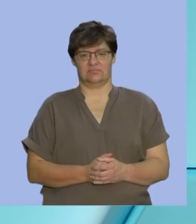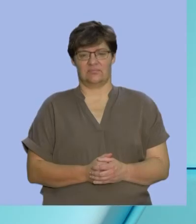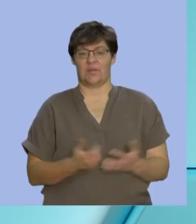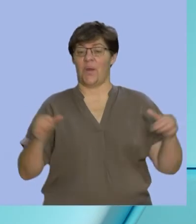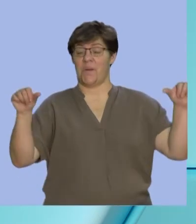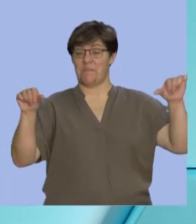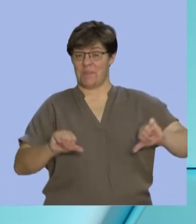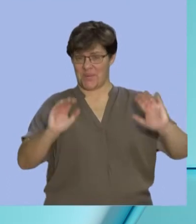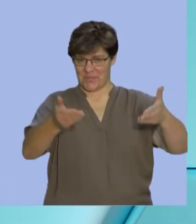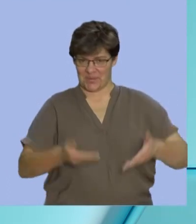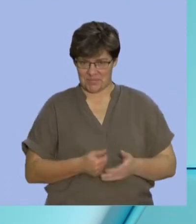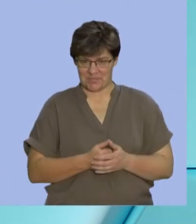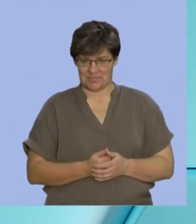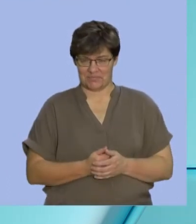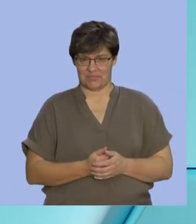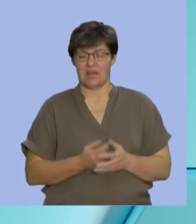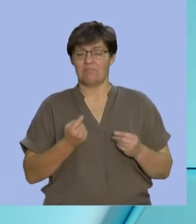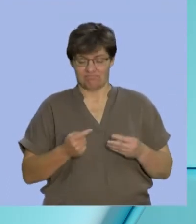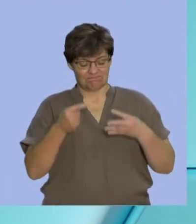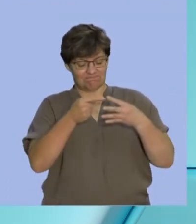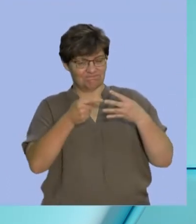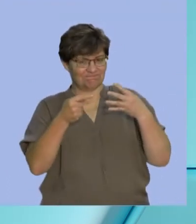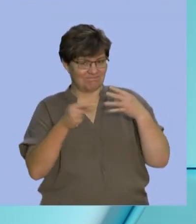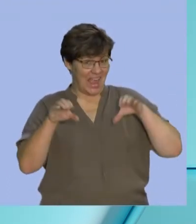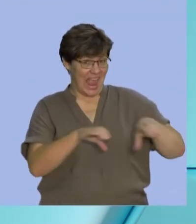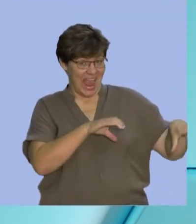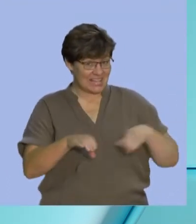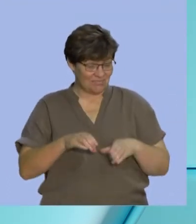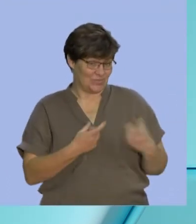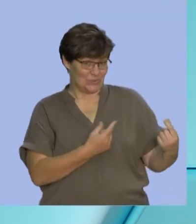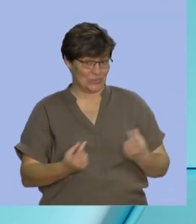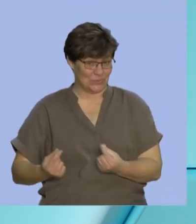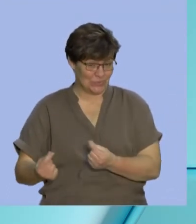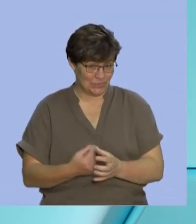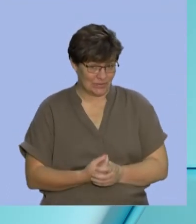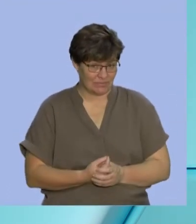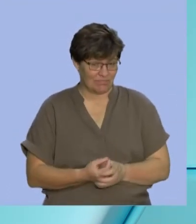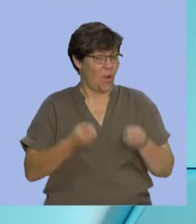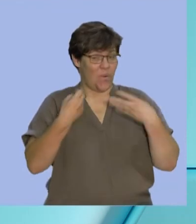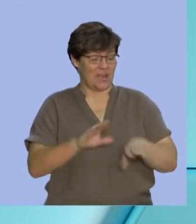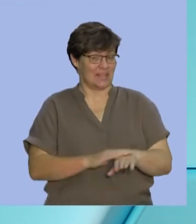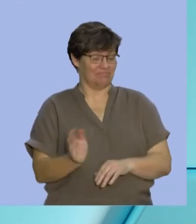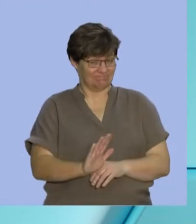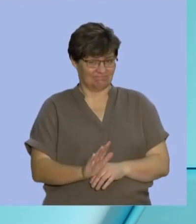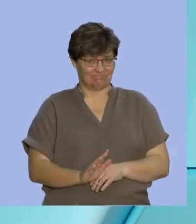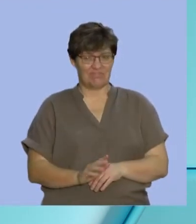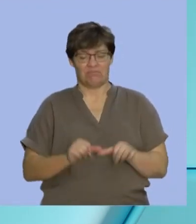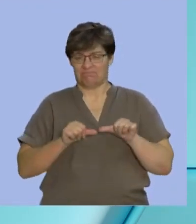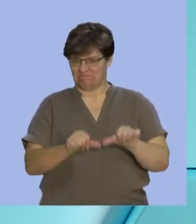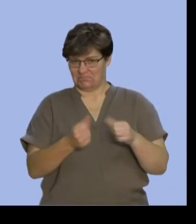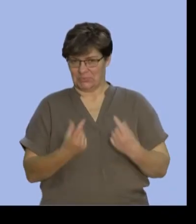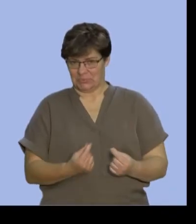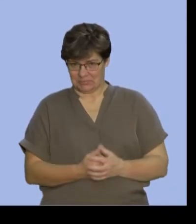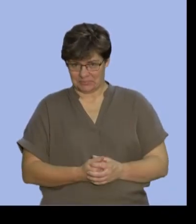Welcome back guys we've got a few more activities to get through so let's not waste any time let's get straight to it.